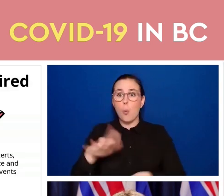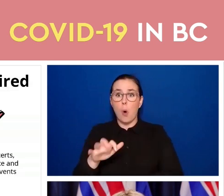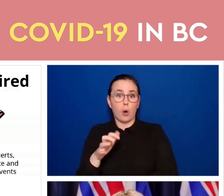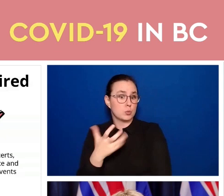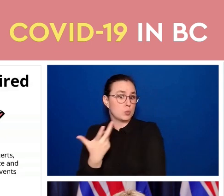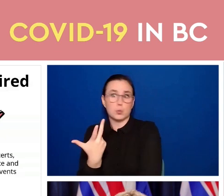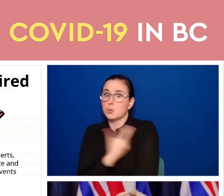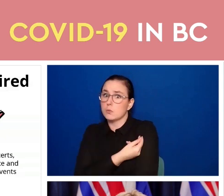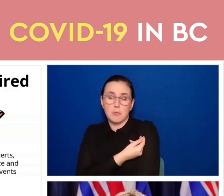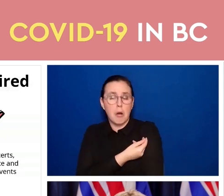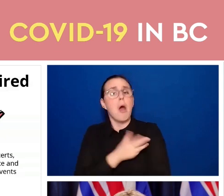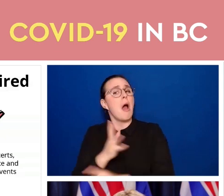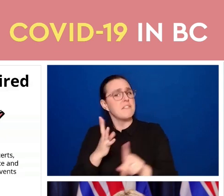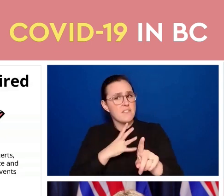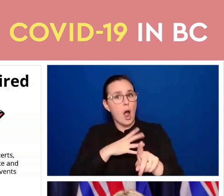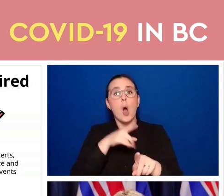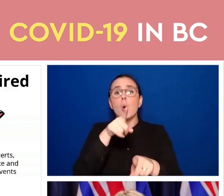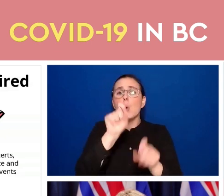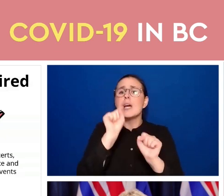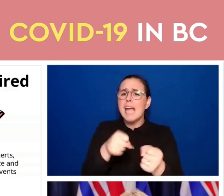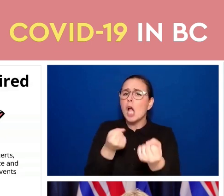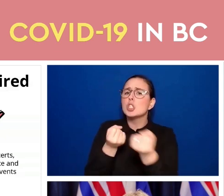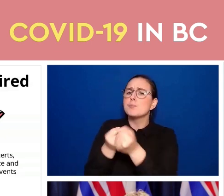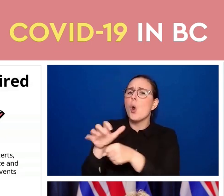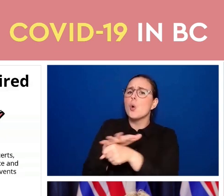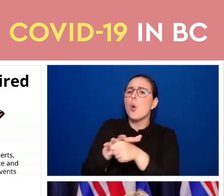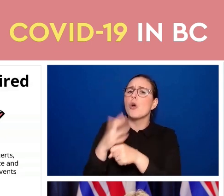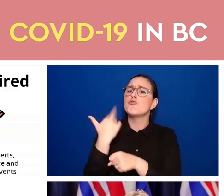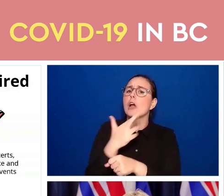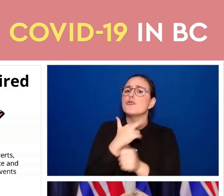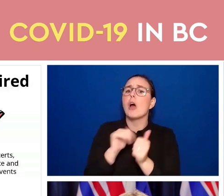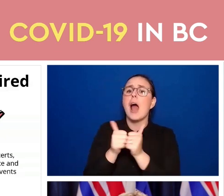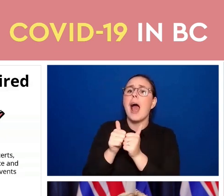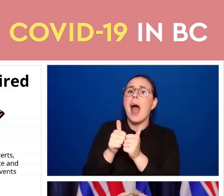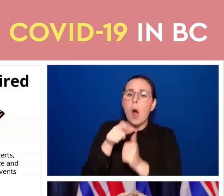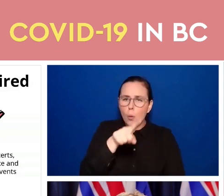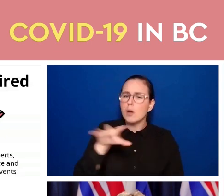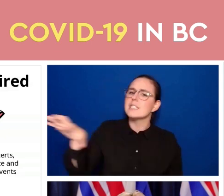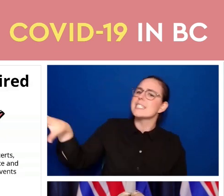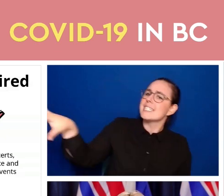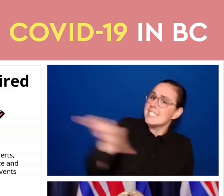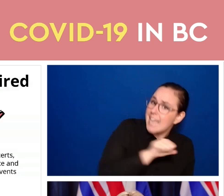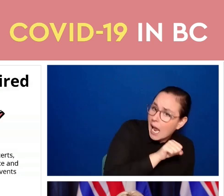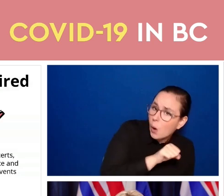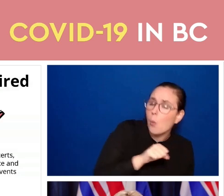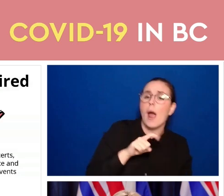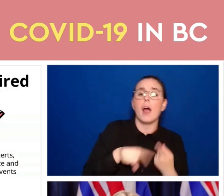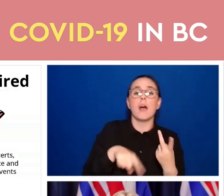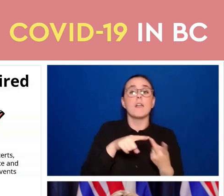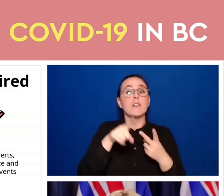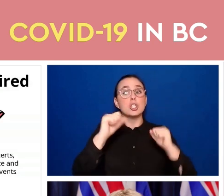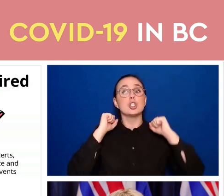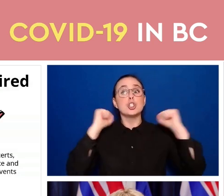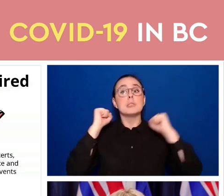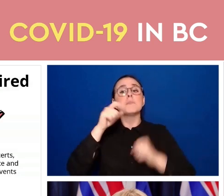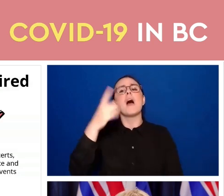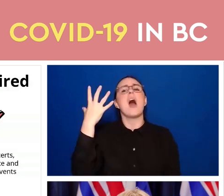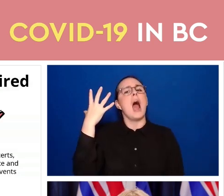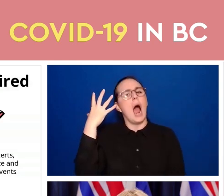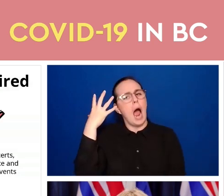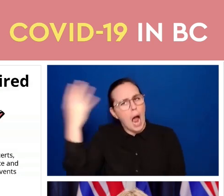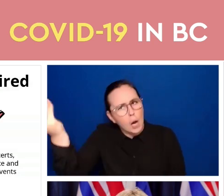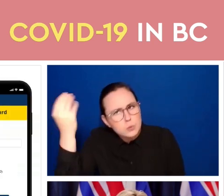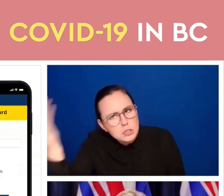participating in outdoor exercise activities or online activities, as well as watching